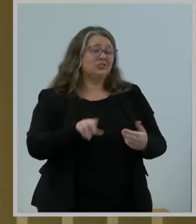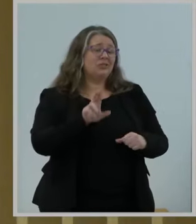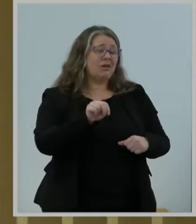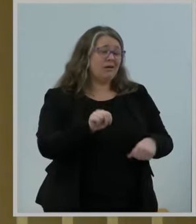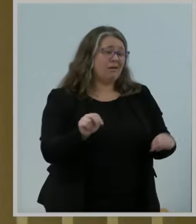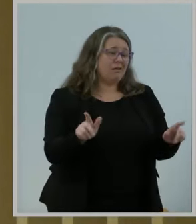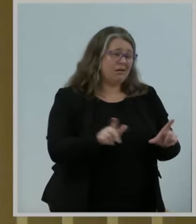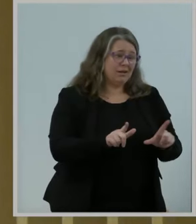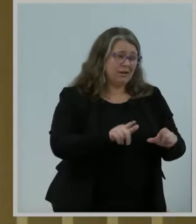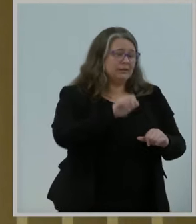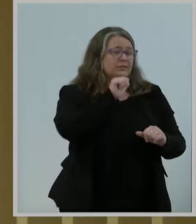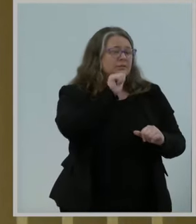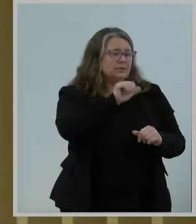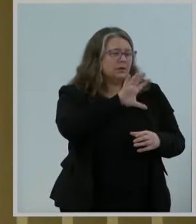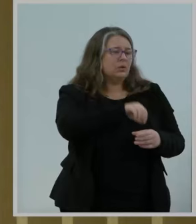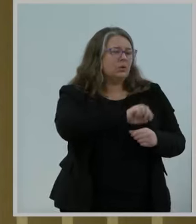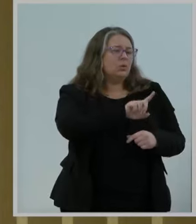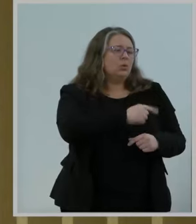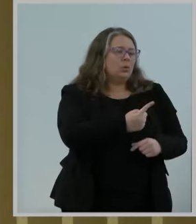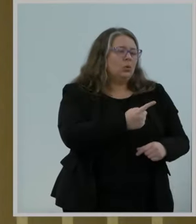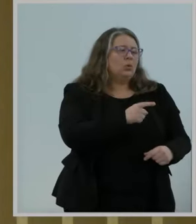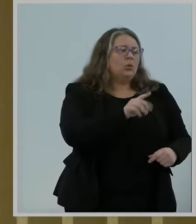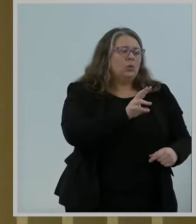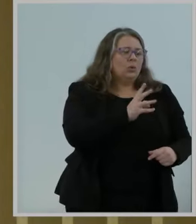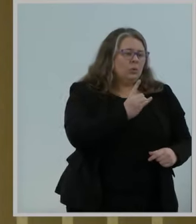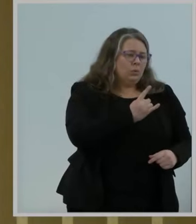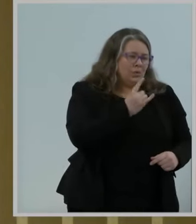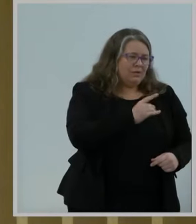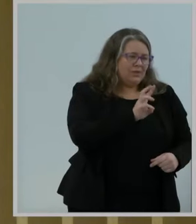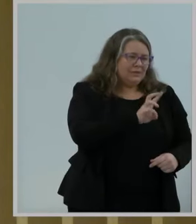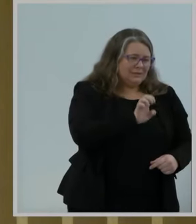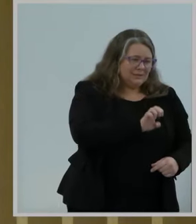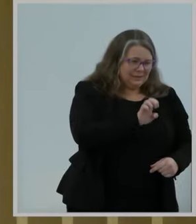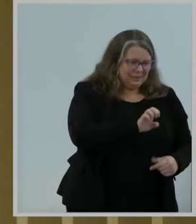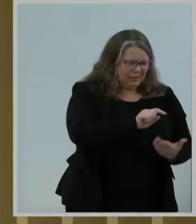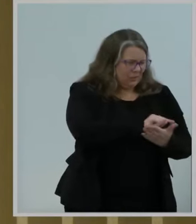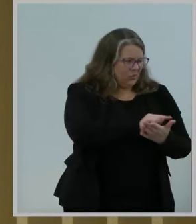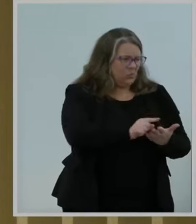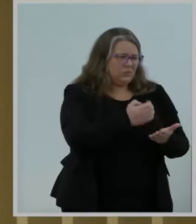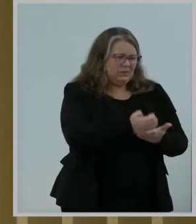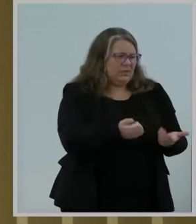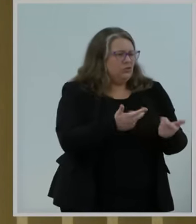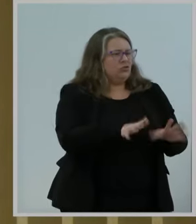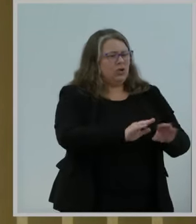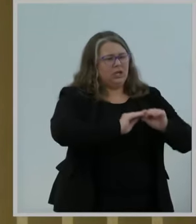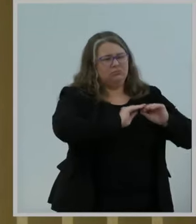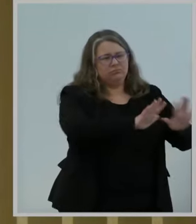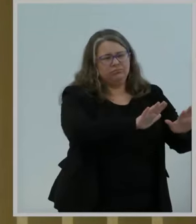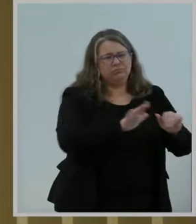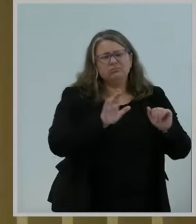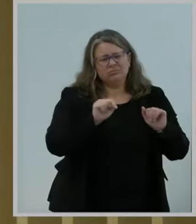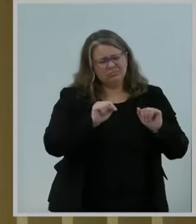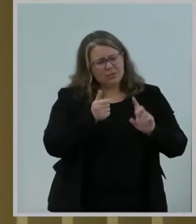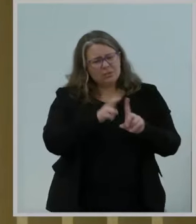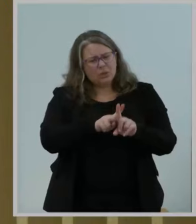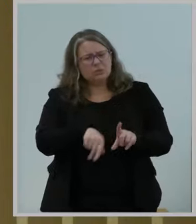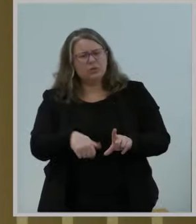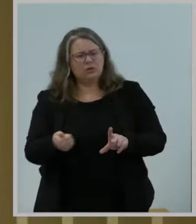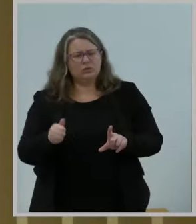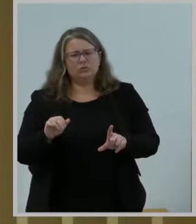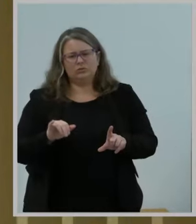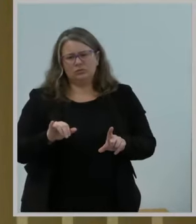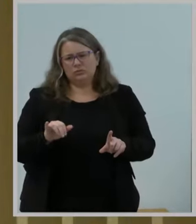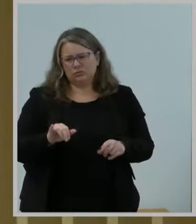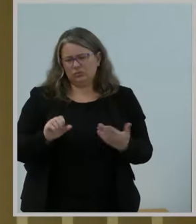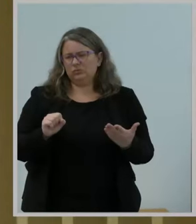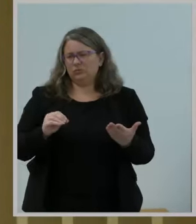6E devices that have shipped already and will only continue to build as the ecosystem matures and develops, and so the incumbents